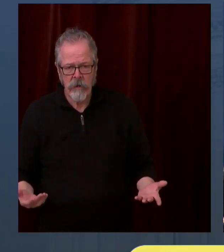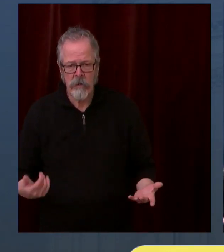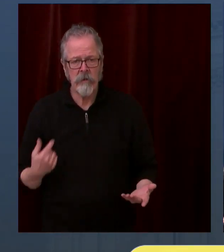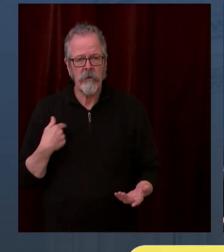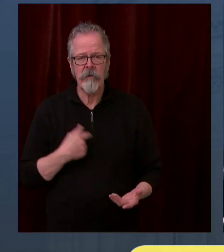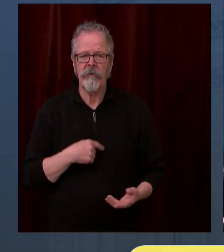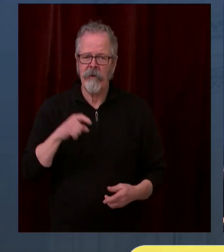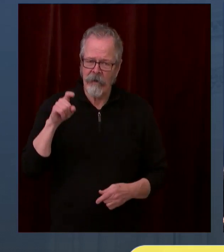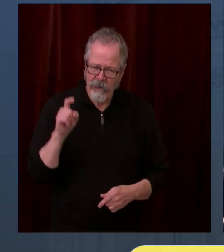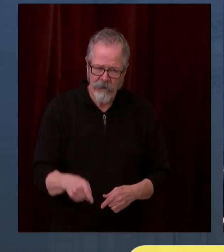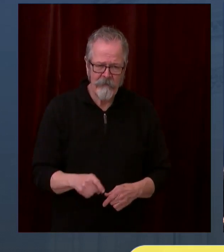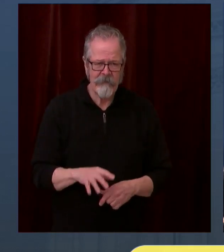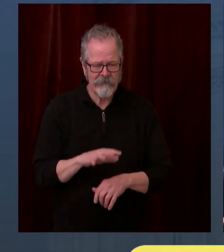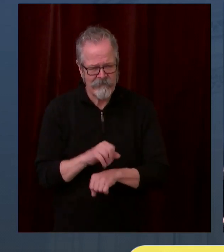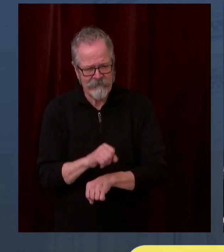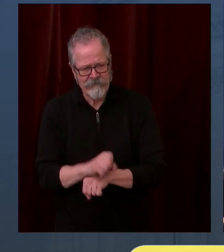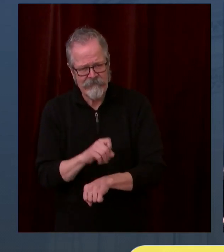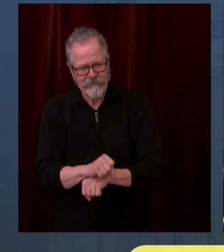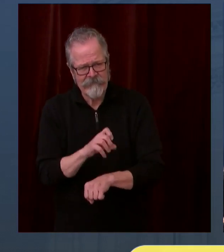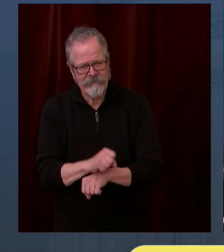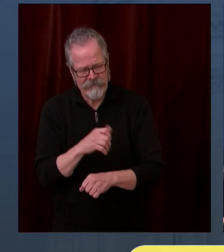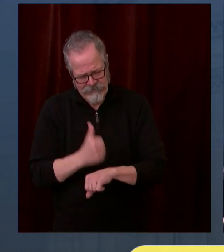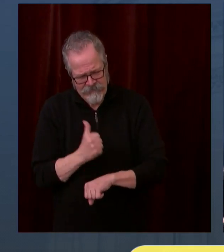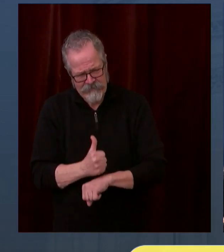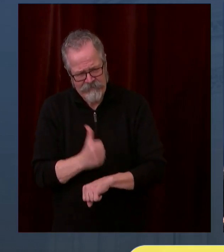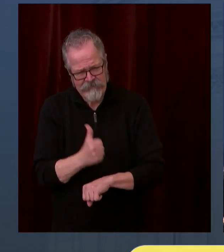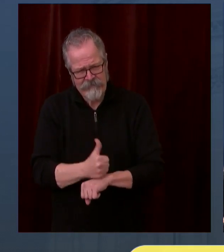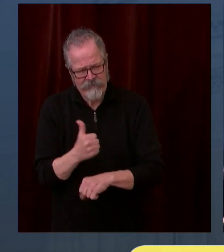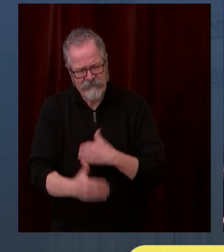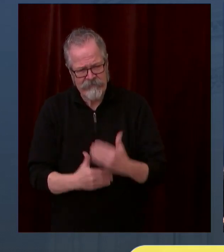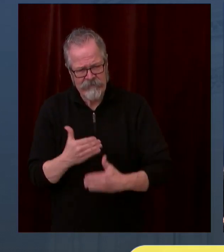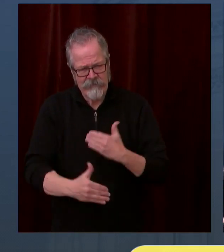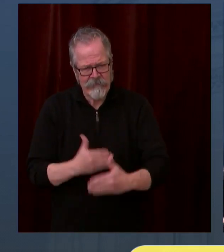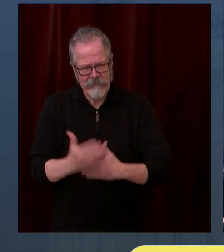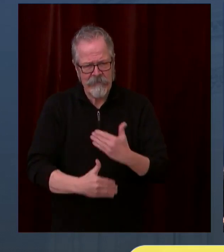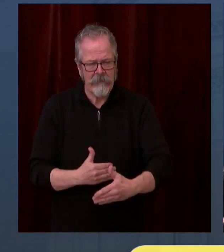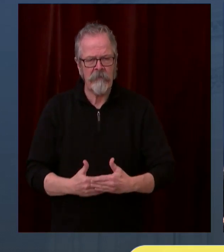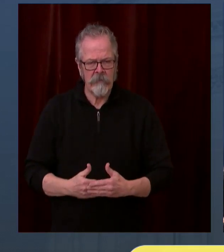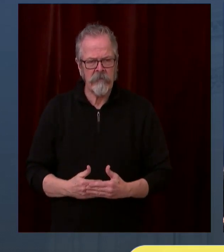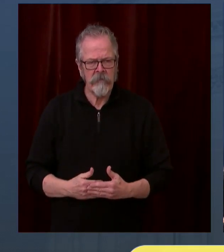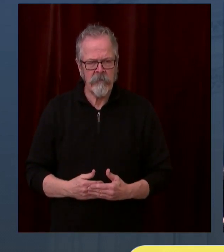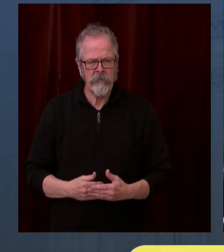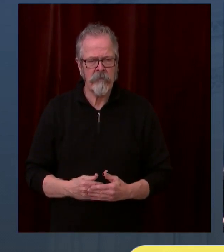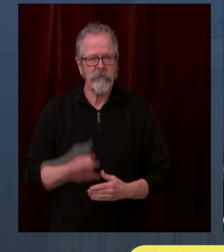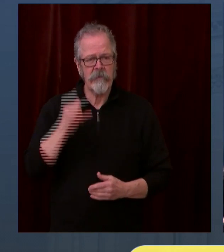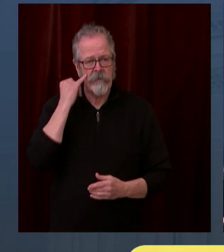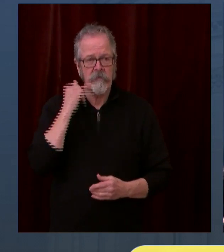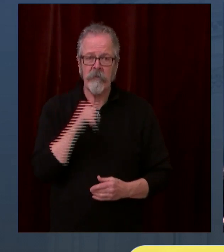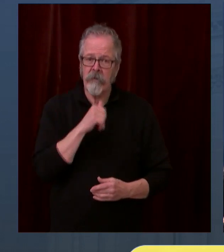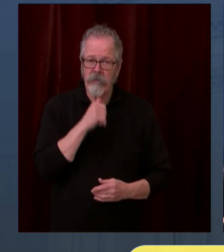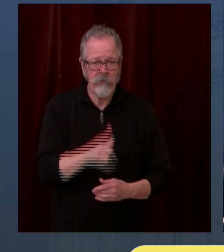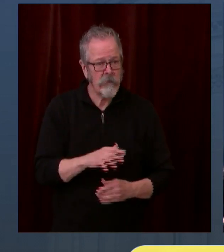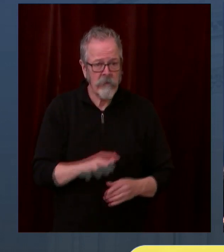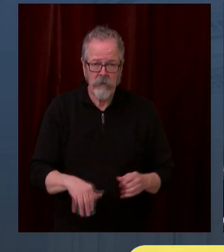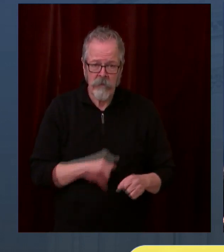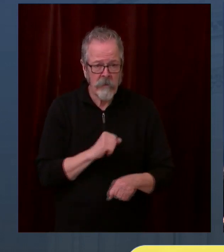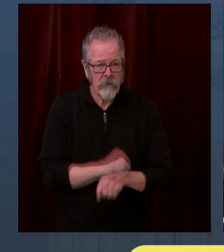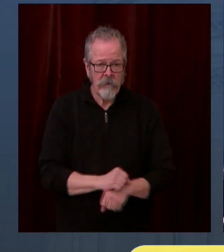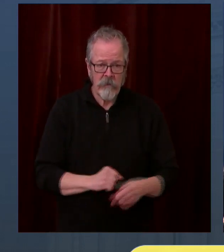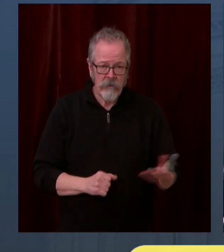have the logistics if the dosage arrives. Now, and we're going to have to accept if you make an appointment appointment